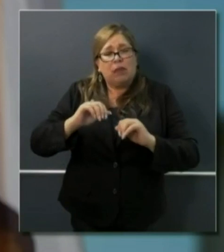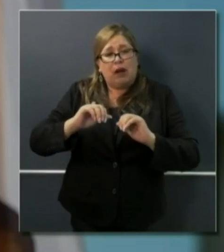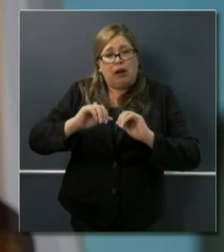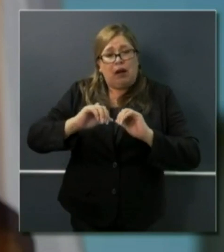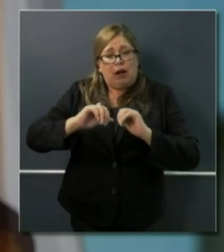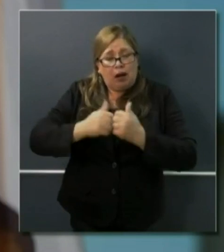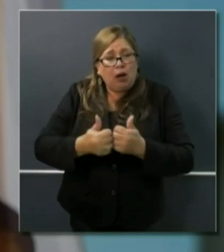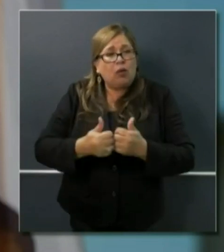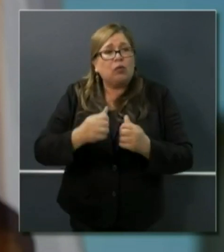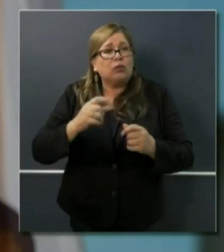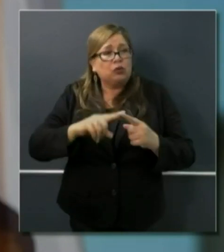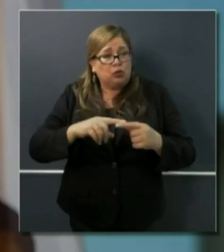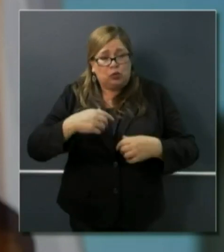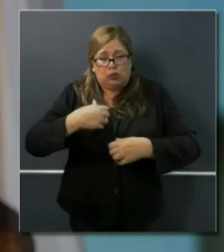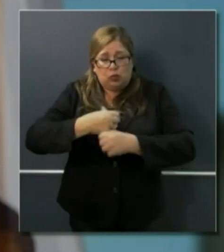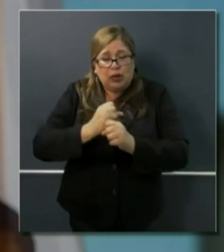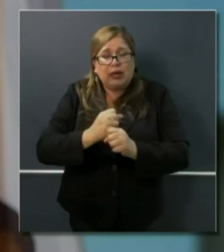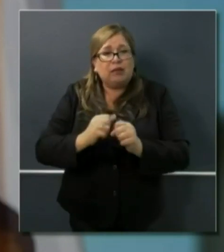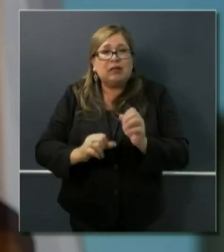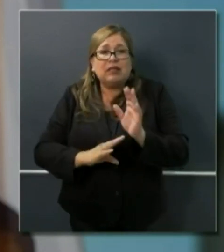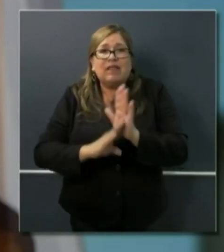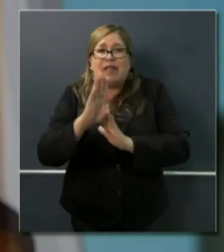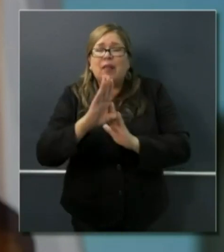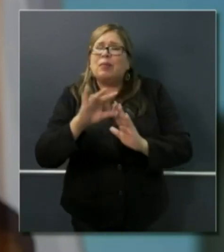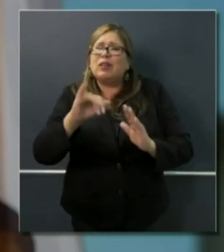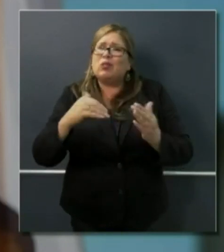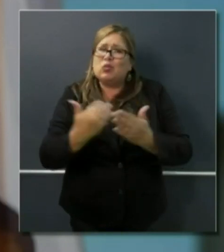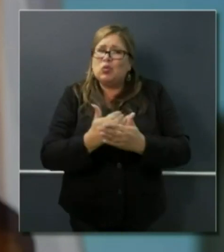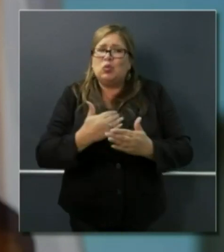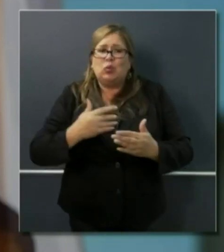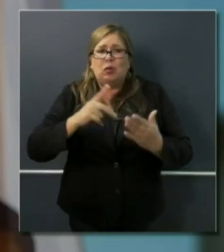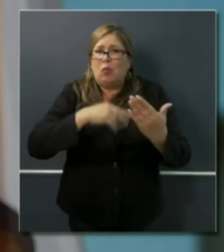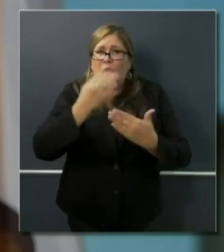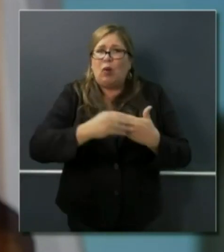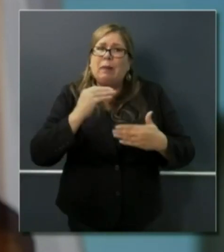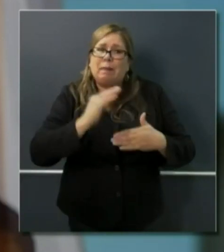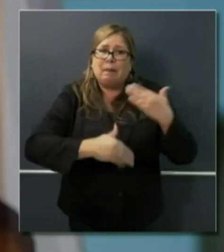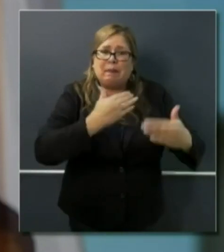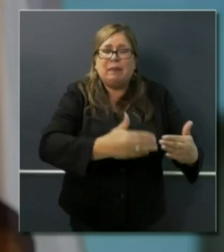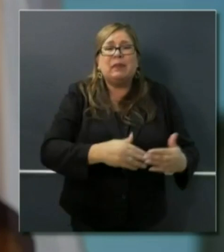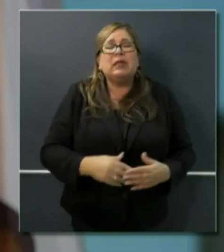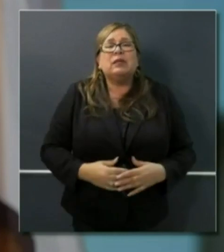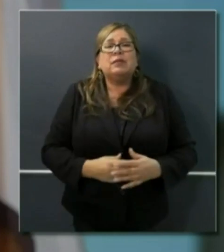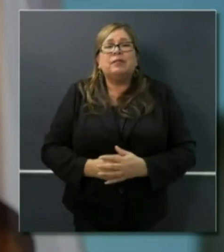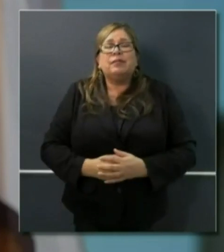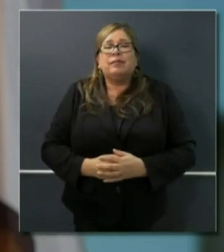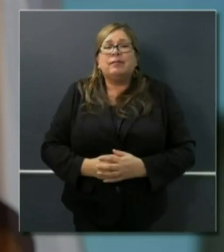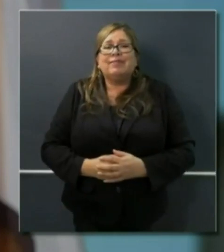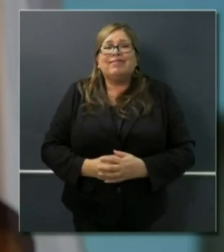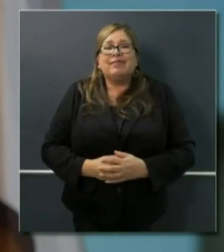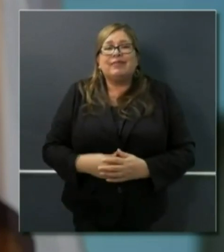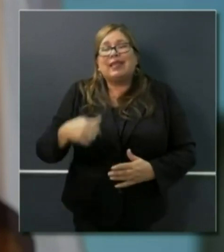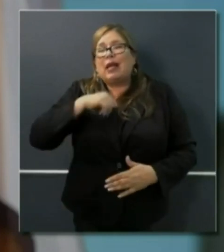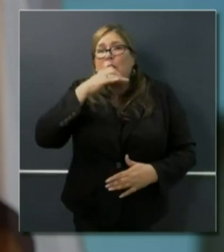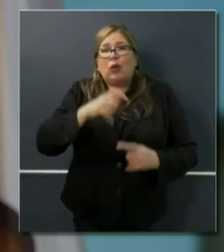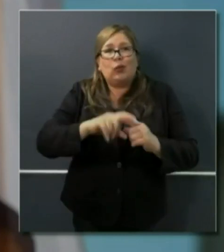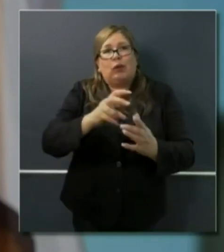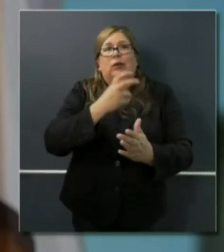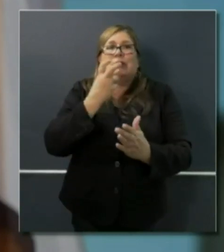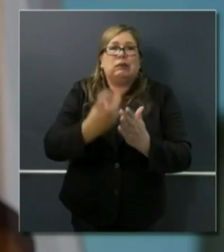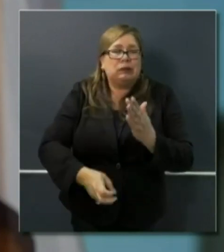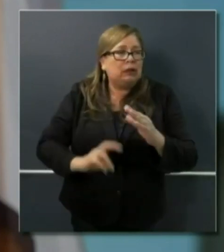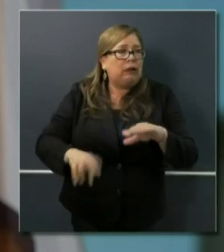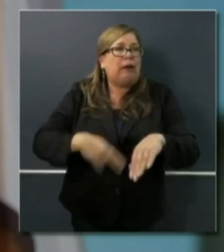to the creation and development of those programs. And I don't want to moralize this. I don't want to get into a national